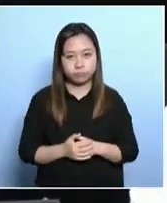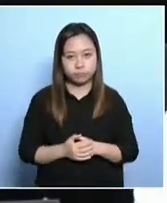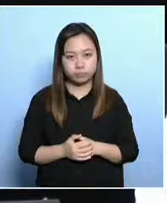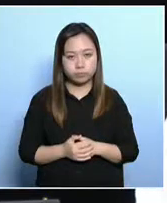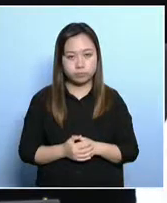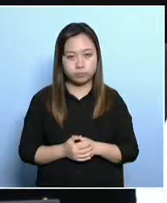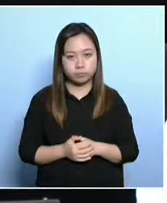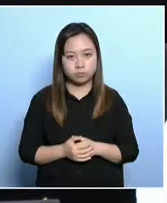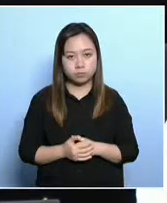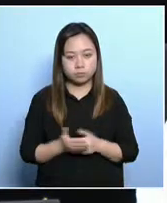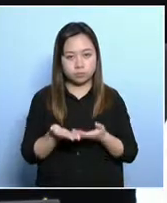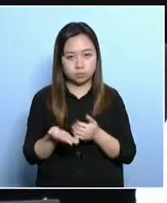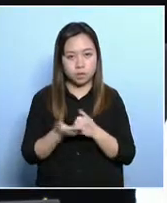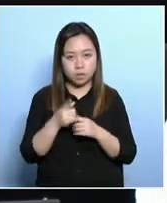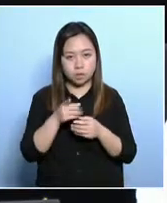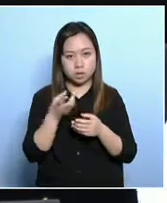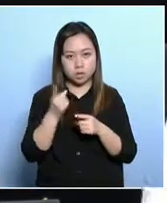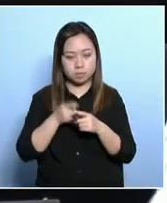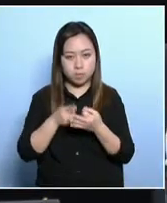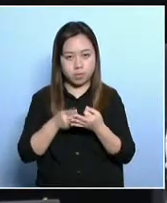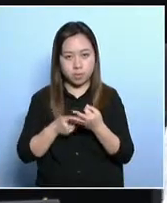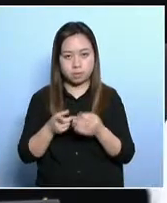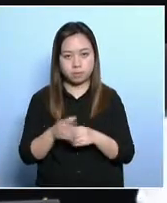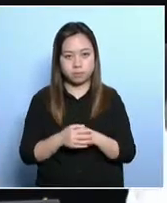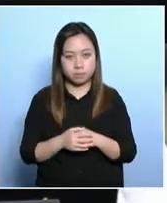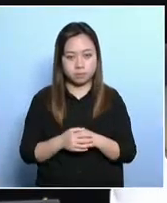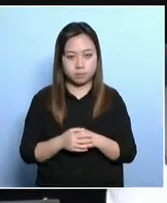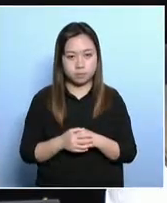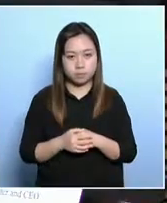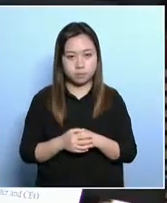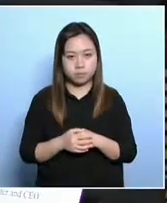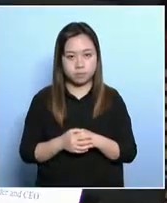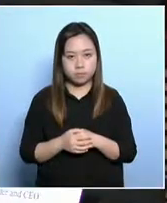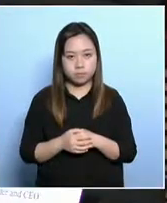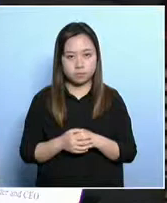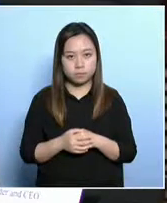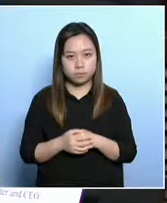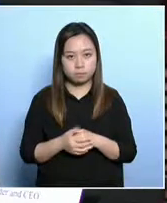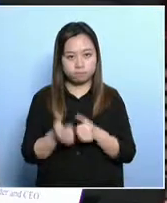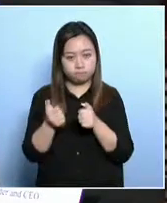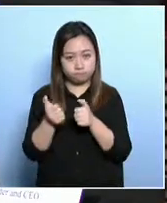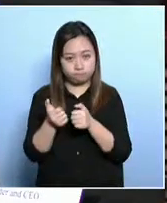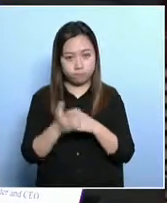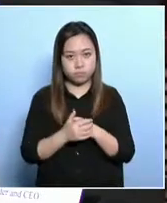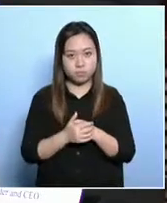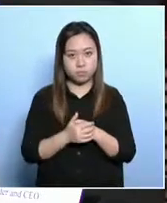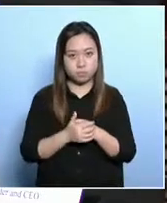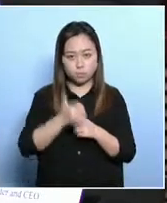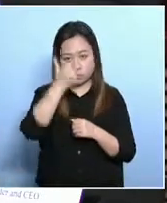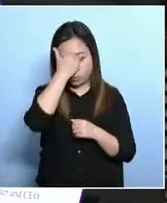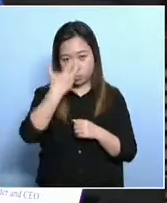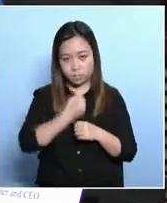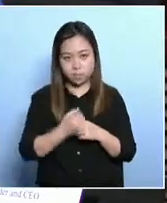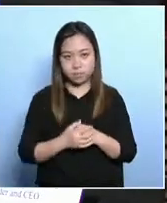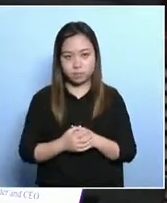factors into account. Thank you, Mr. Lai. Ms. Matali. Thank you, Mr. Chair. From the